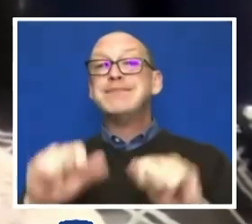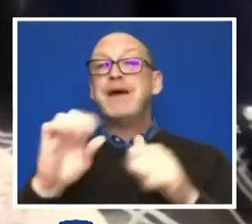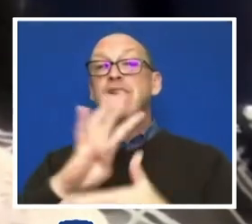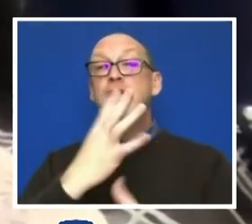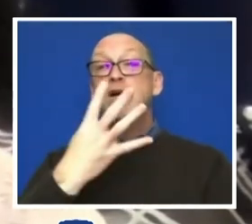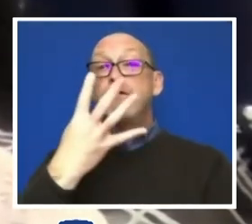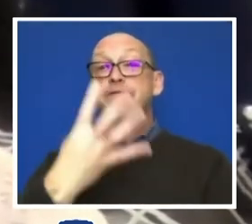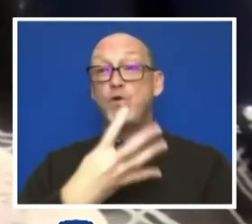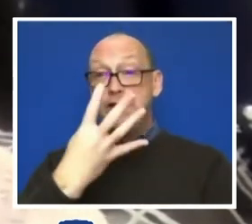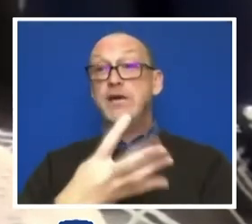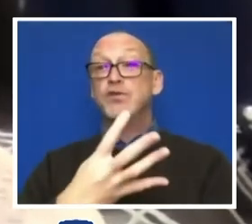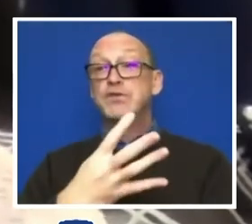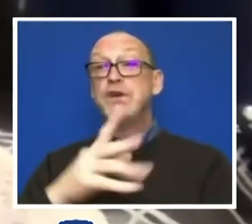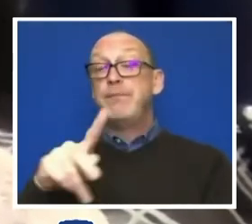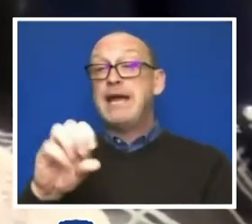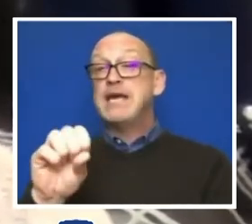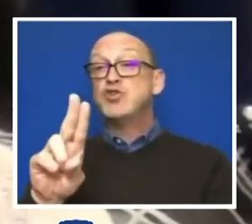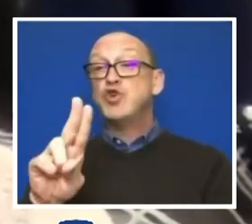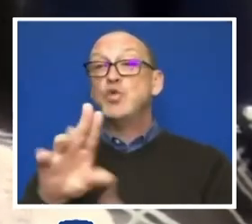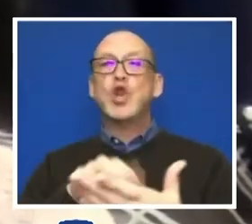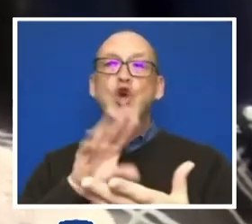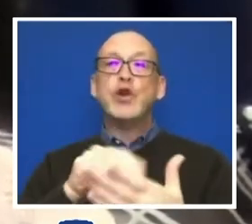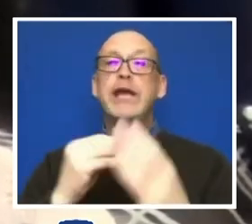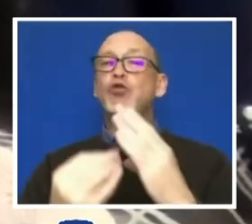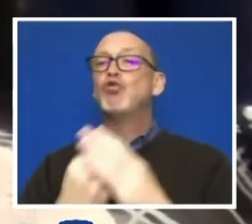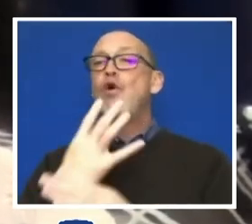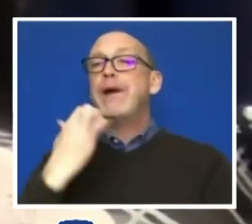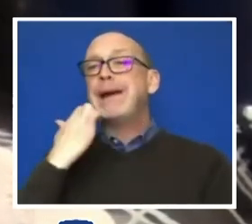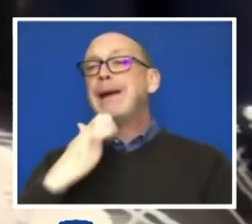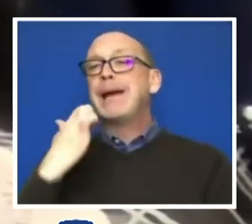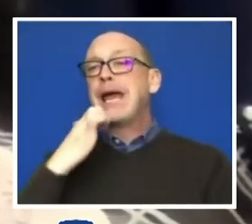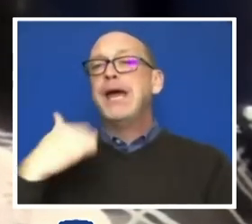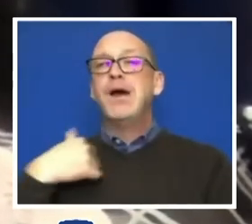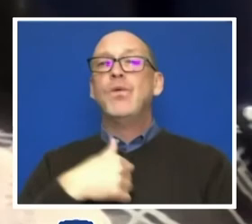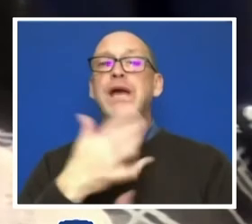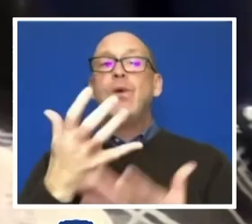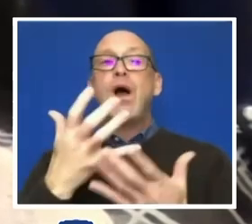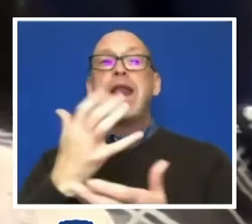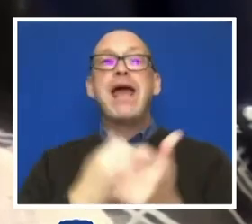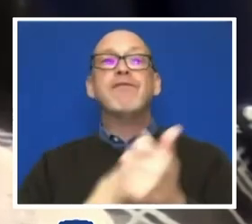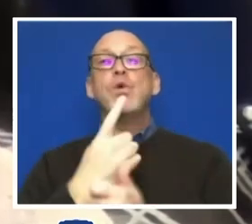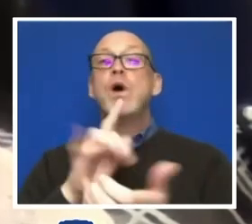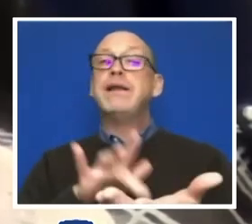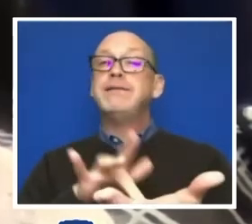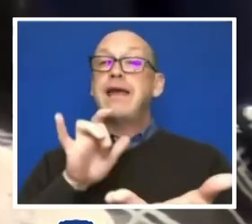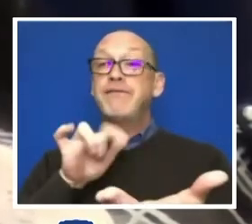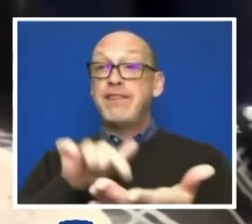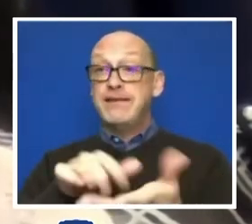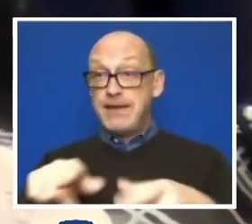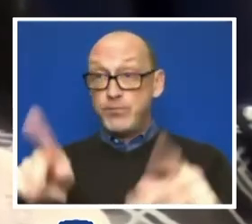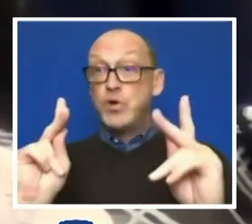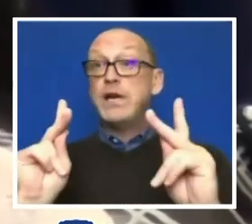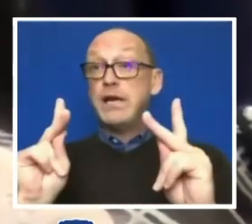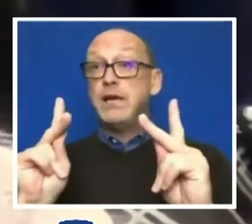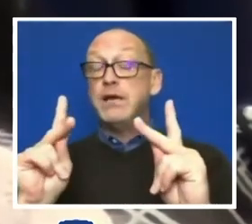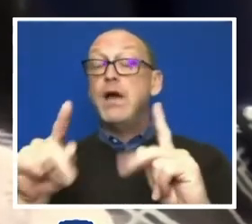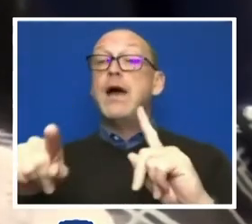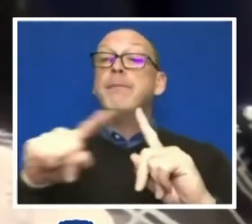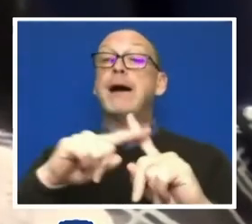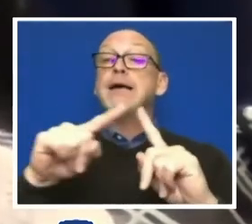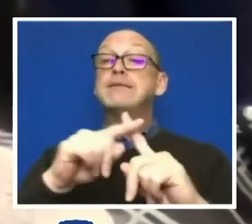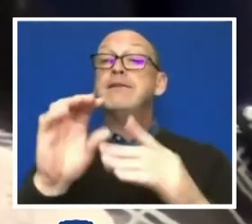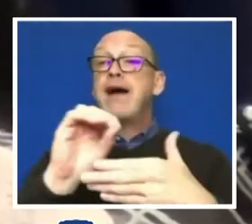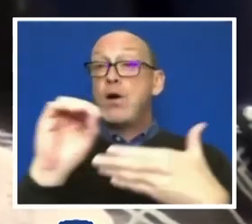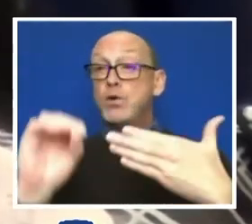learning and growing every day. And we want people to take advantage of this opportunity and the positive outcomes it